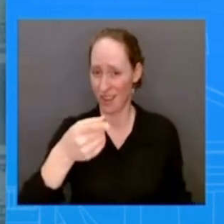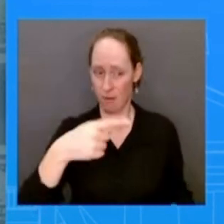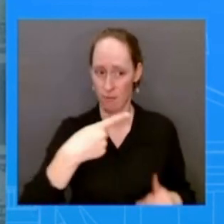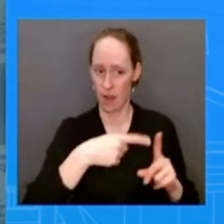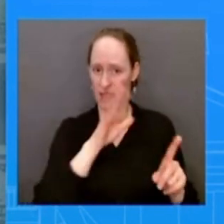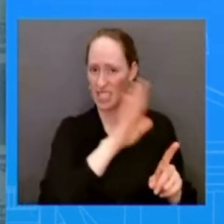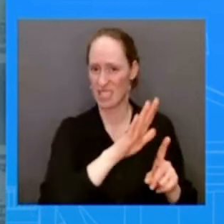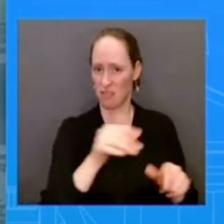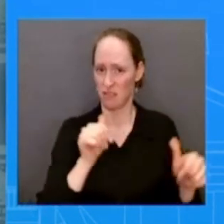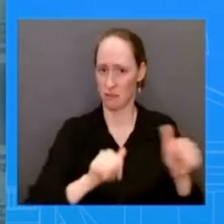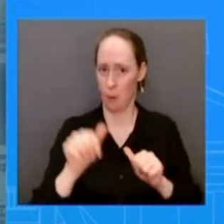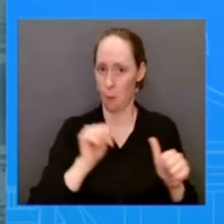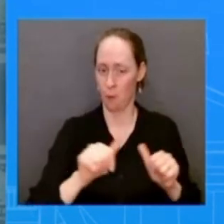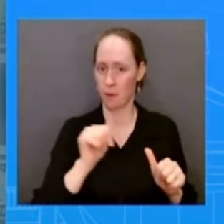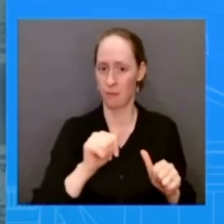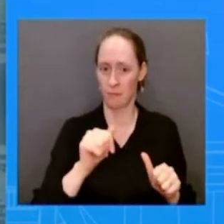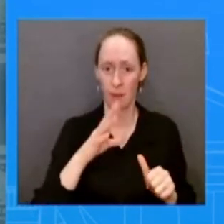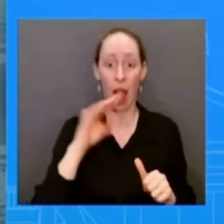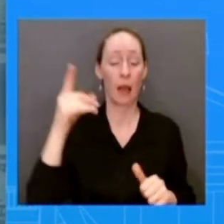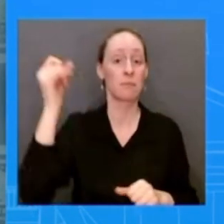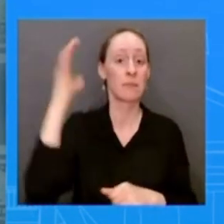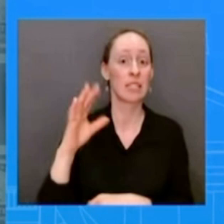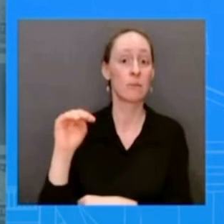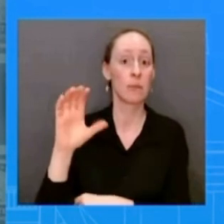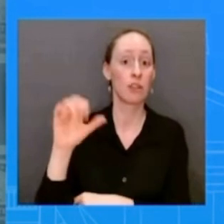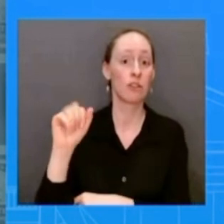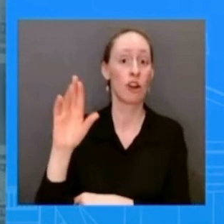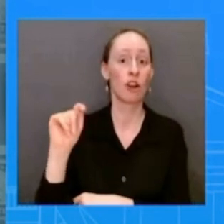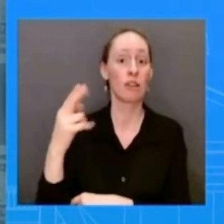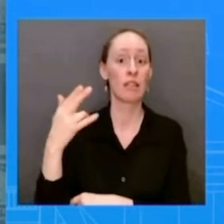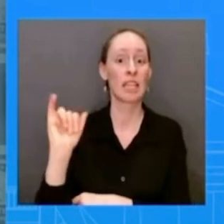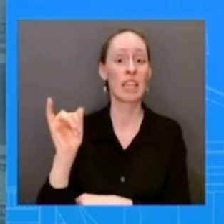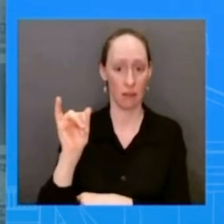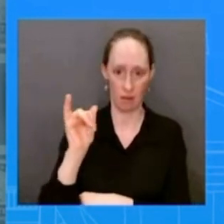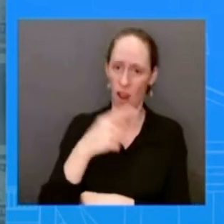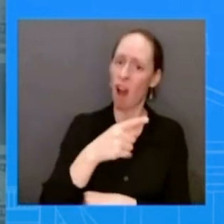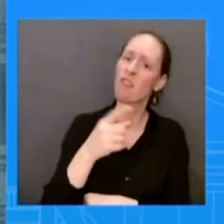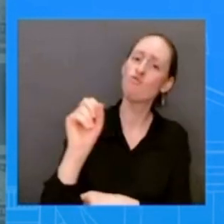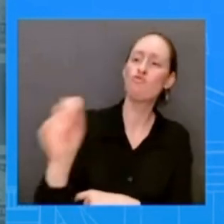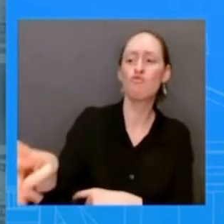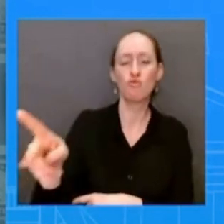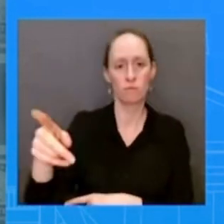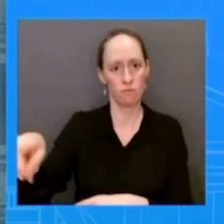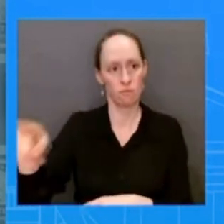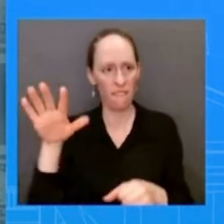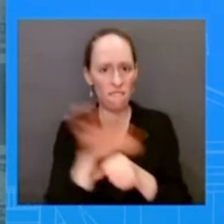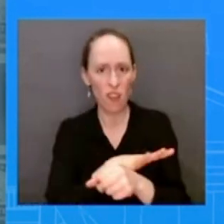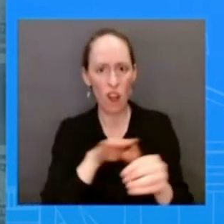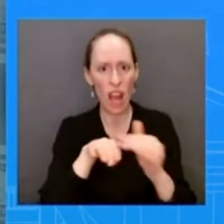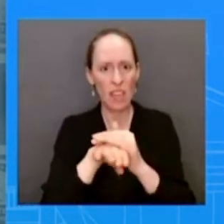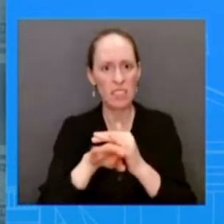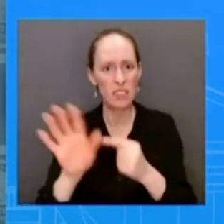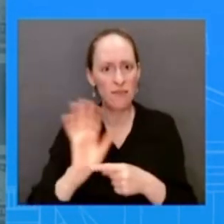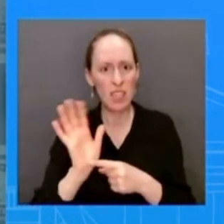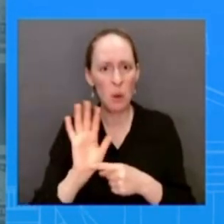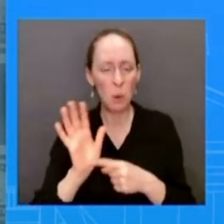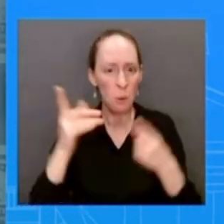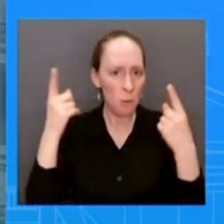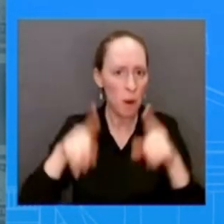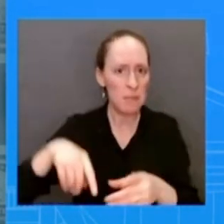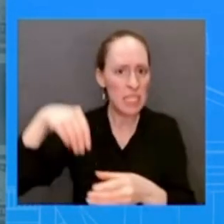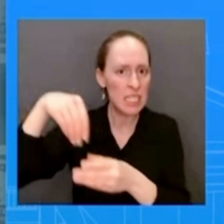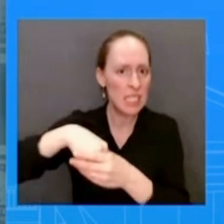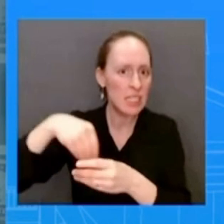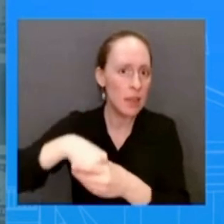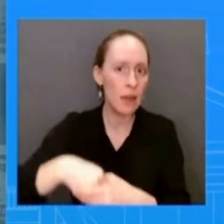anybody who watched that video uh in a with their own eyes in a real